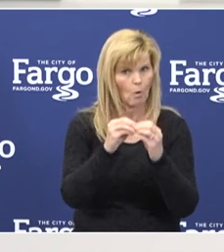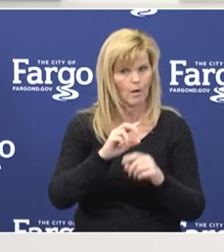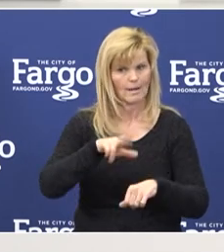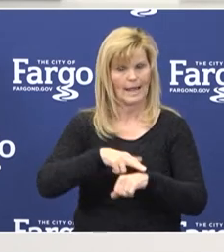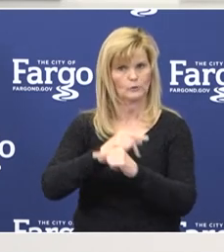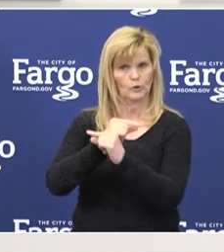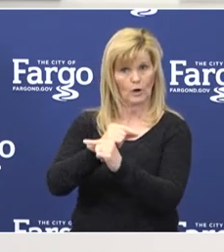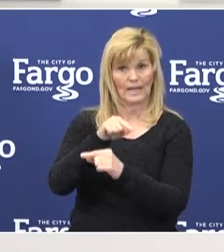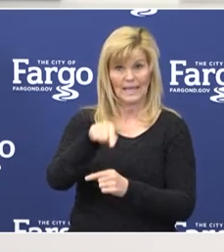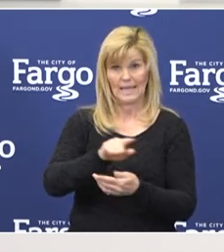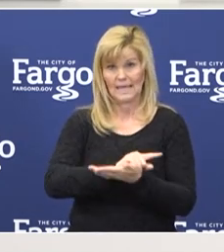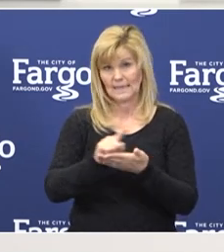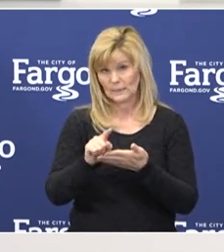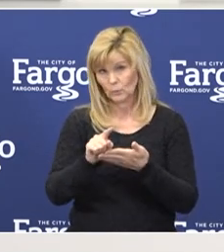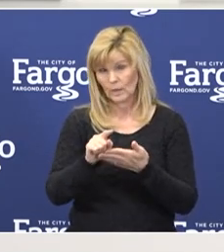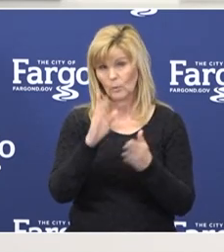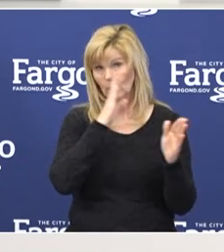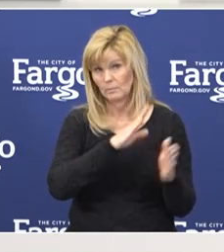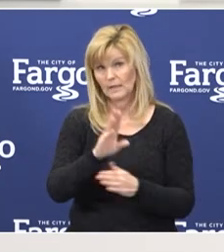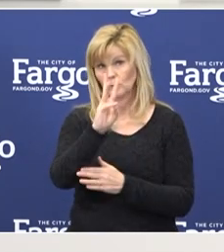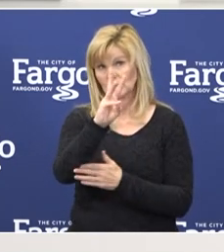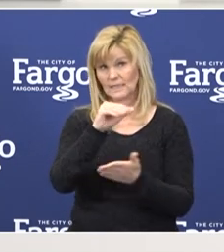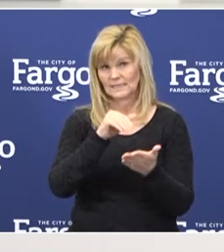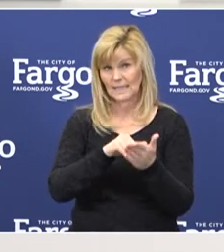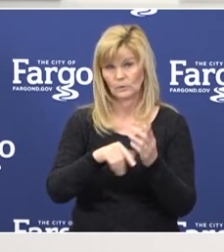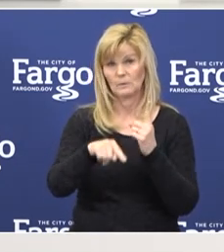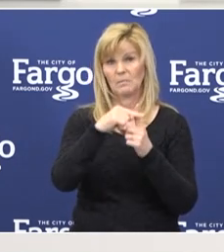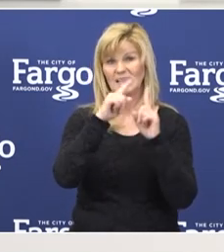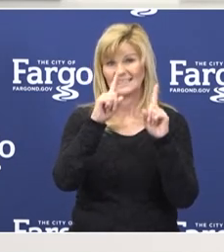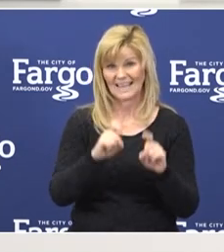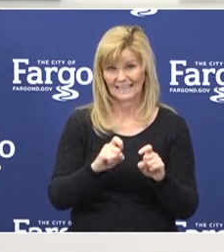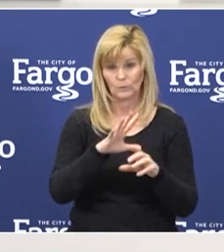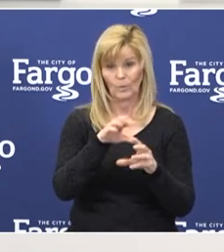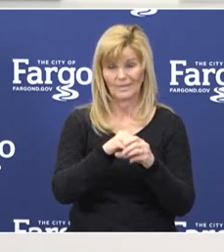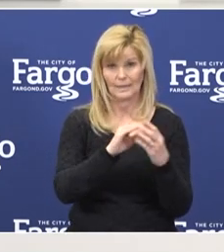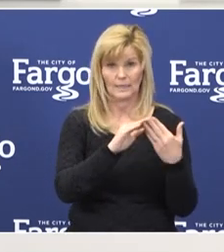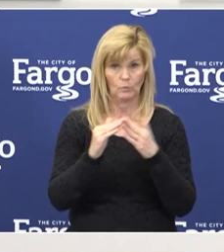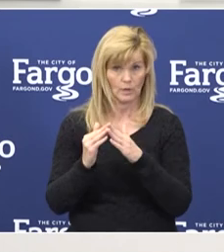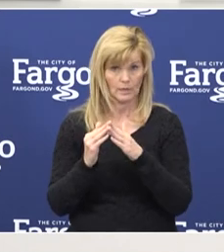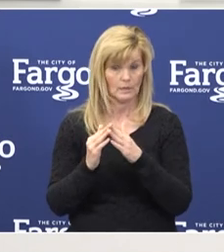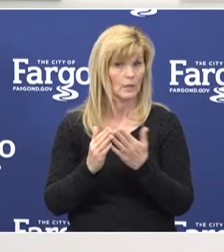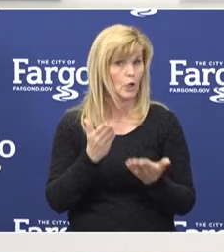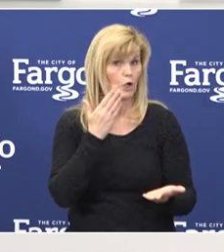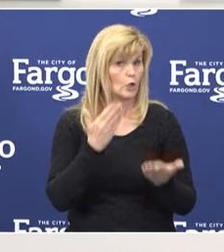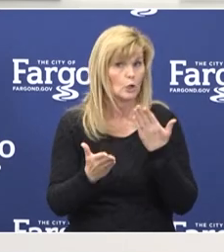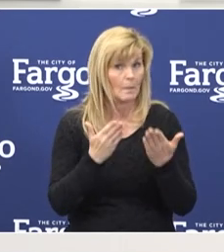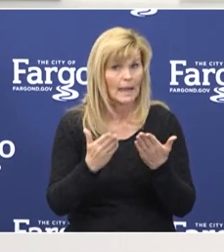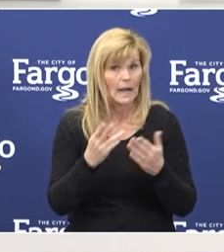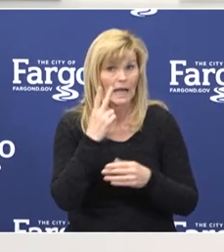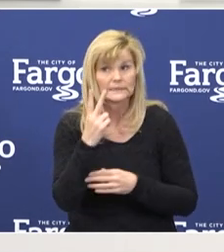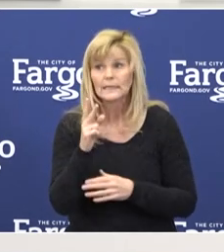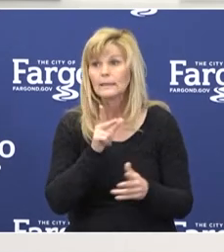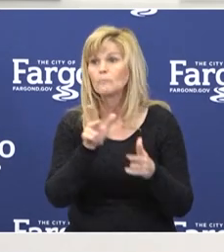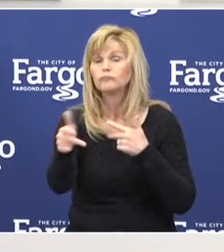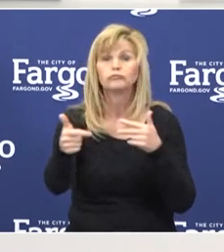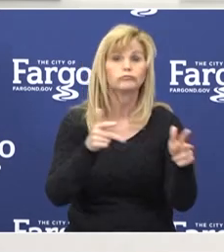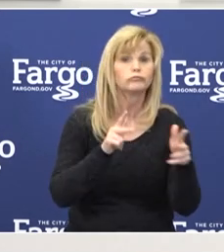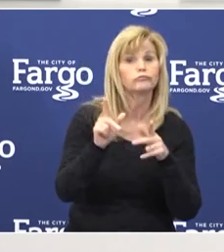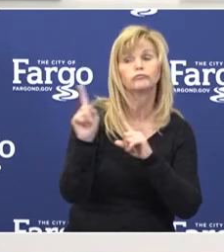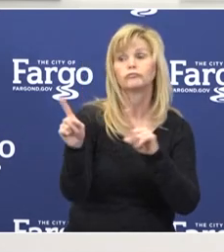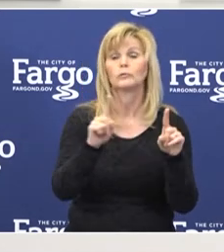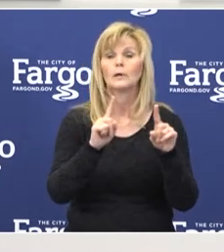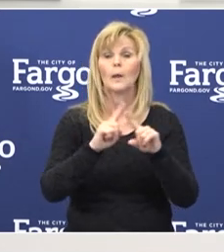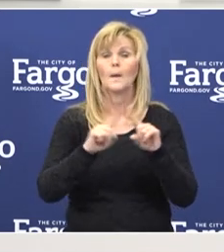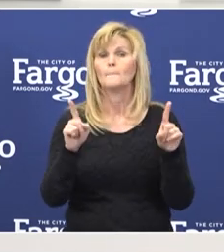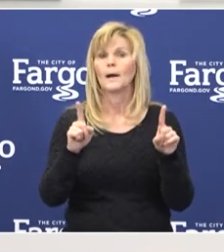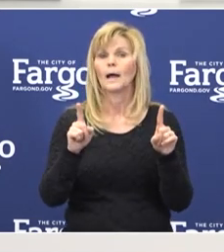alone, over 6,000 tests are doing in the community, so you may not see them driving around or going some places, but we